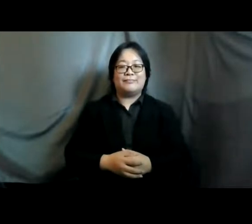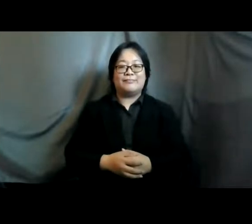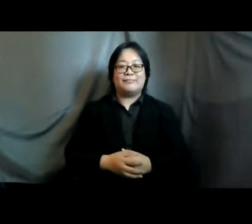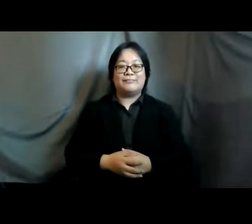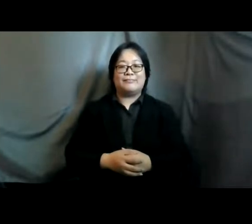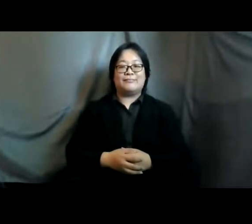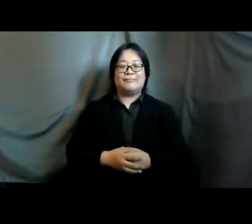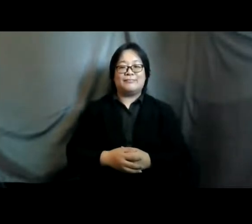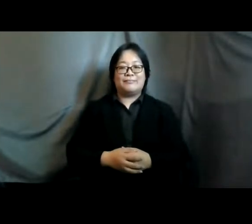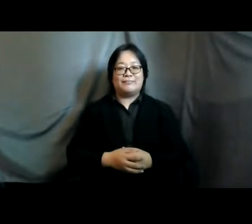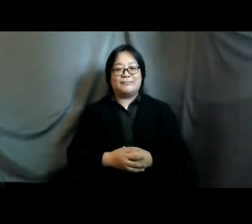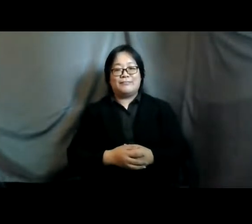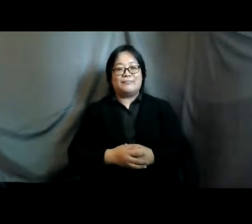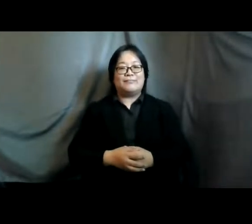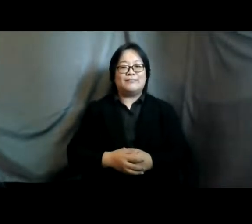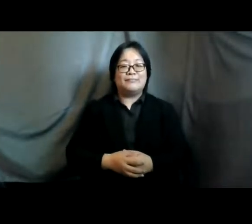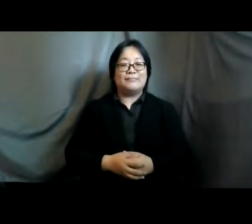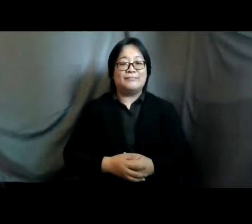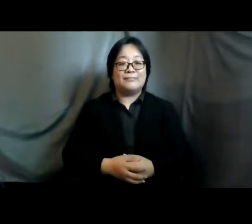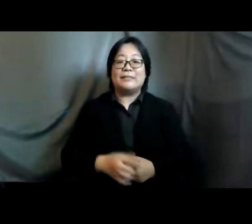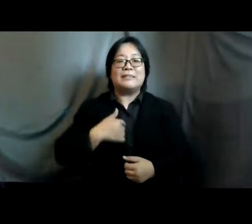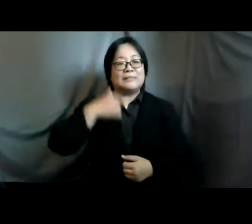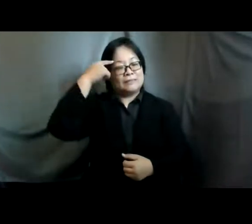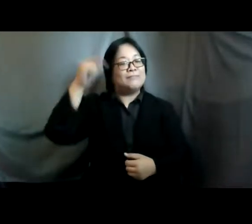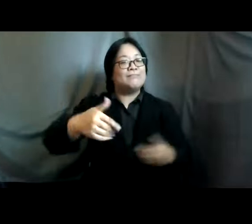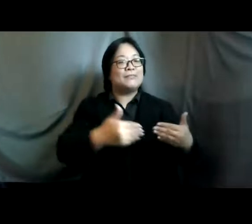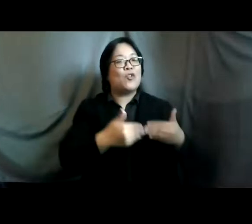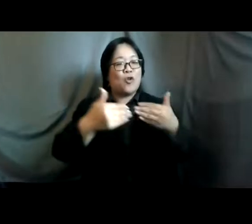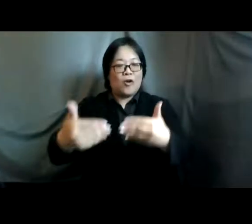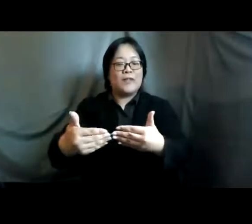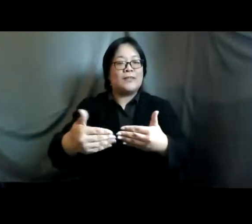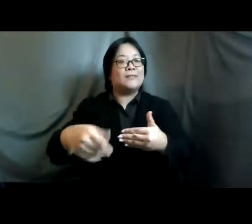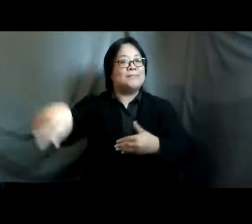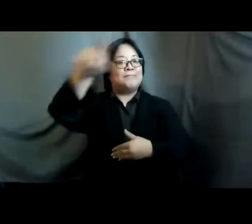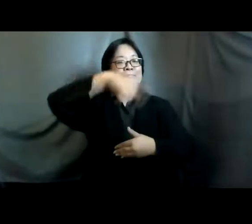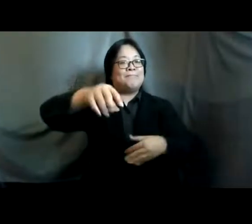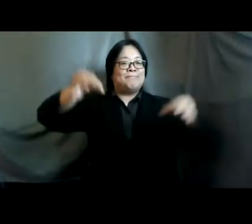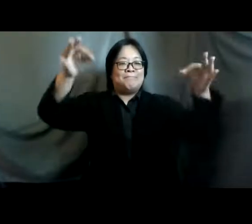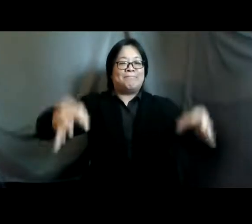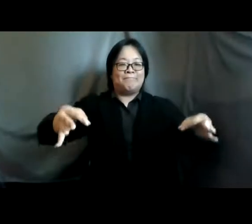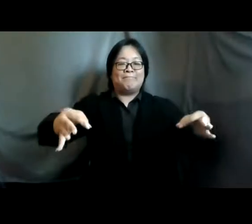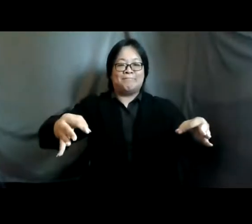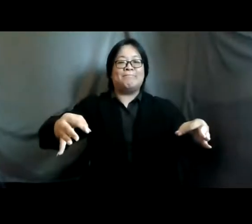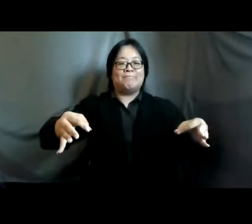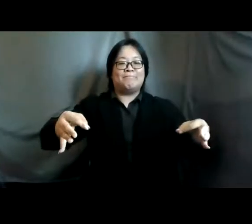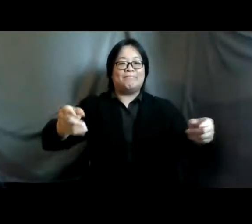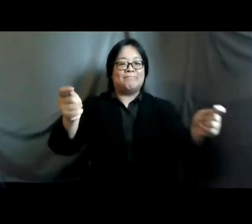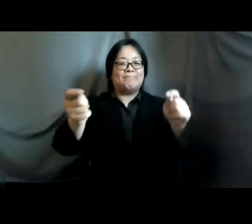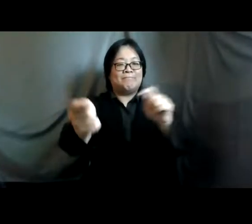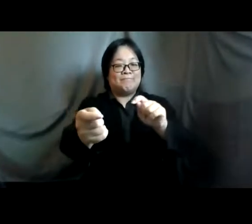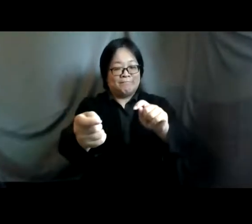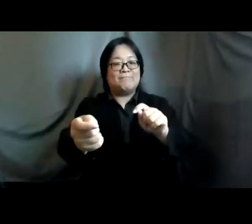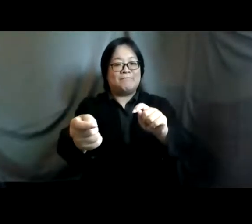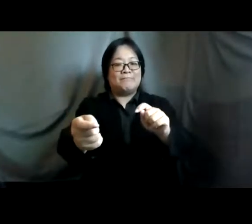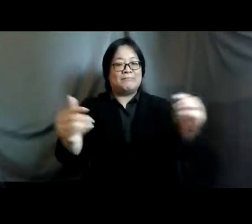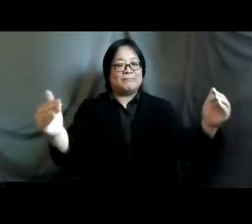um so i think we need to continue to call on decision makers to urgently correct uh inequitable